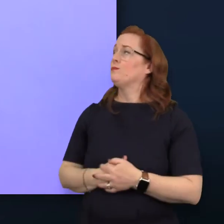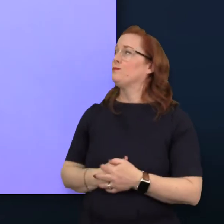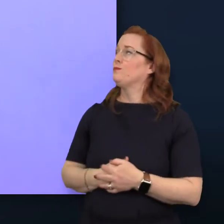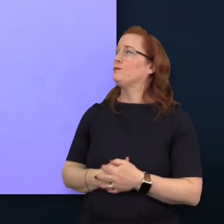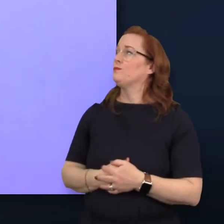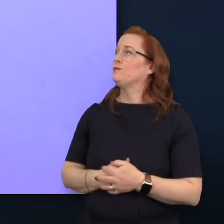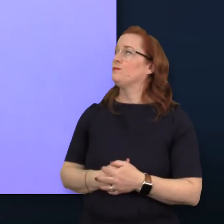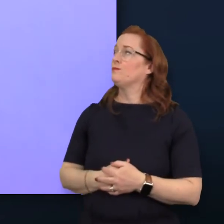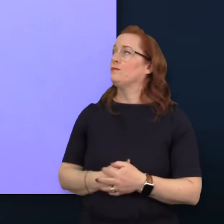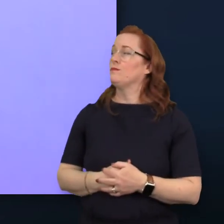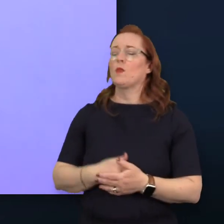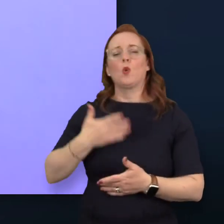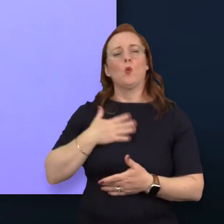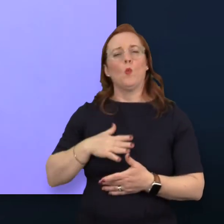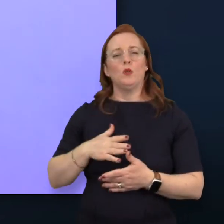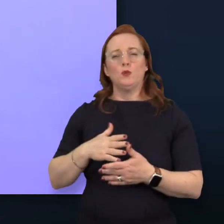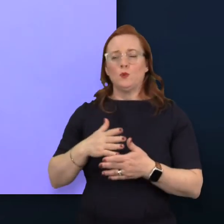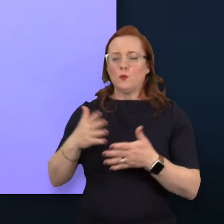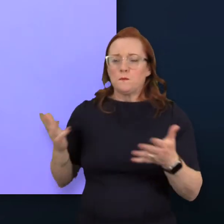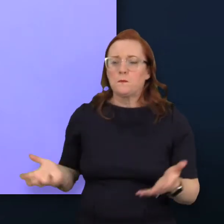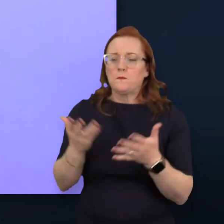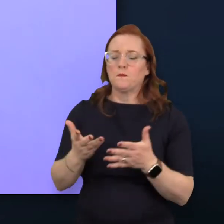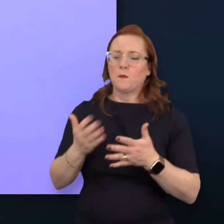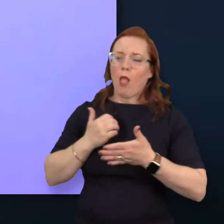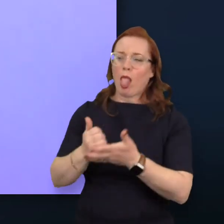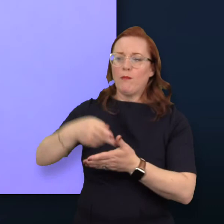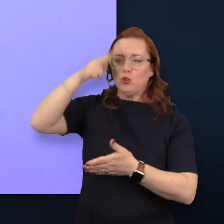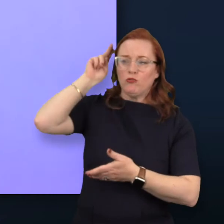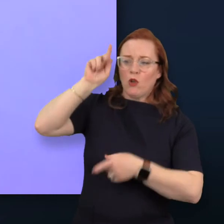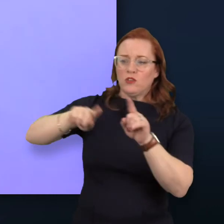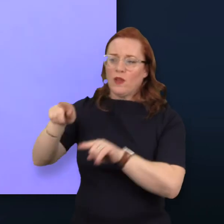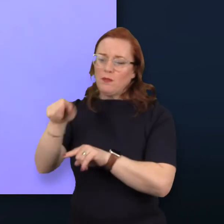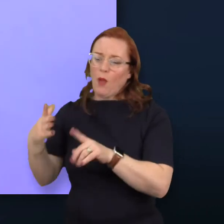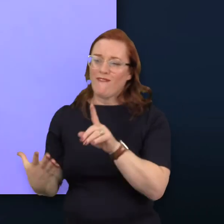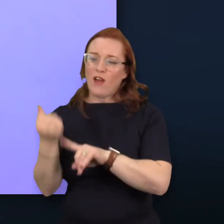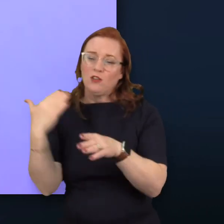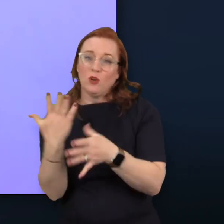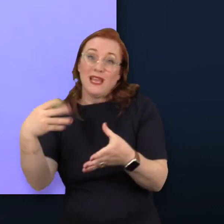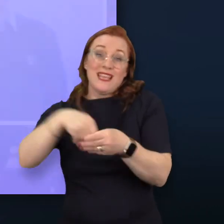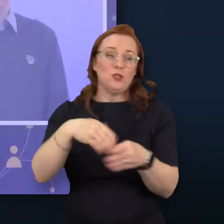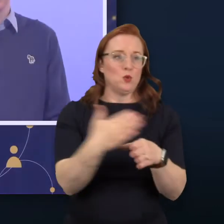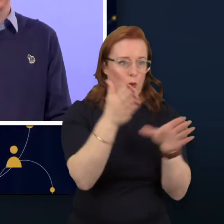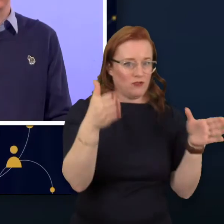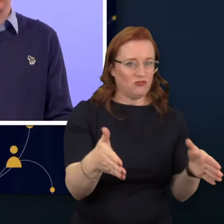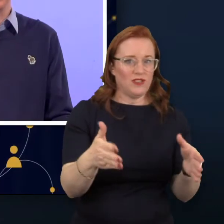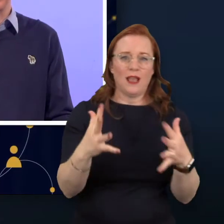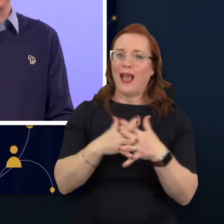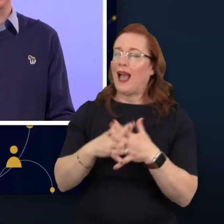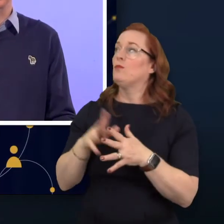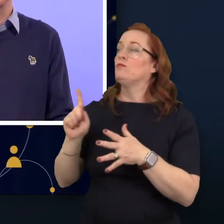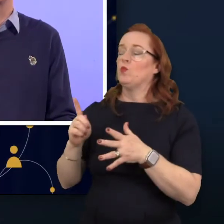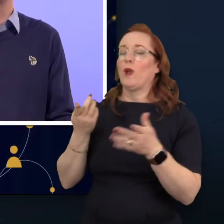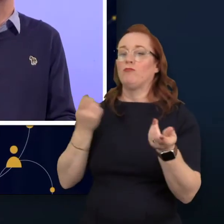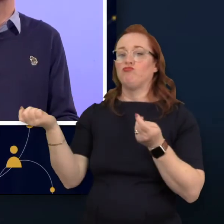And to facilitate employment pathways for neurodiverse people into the industry, we're excited to run